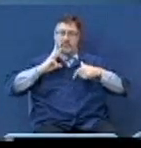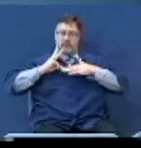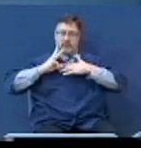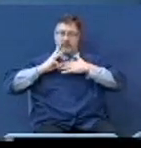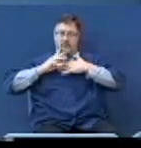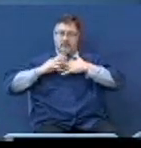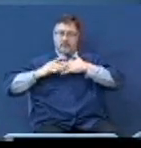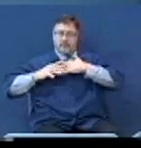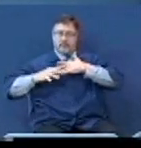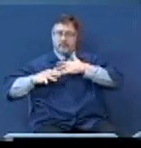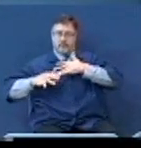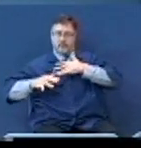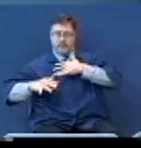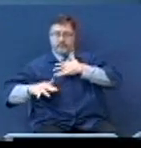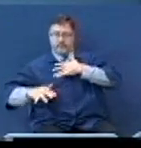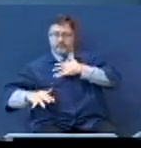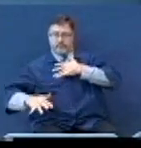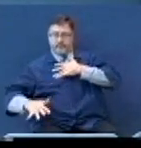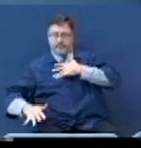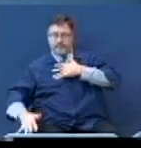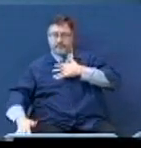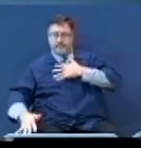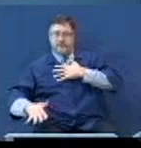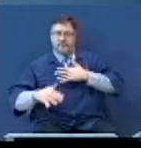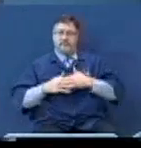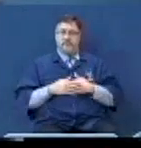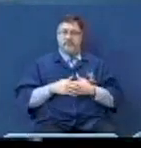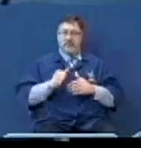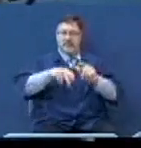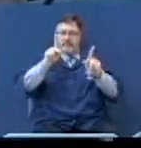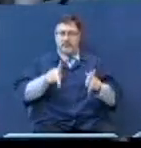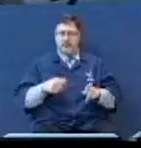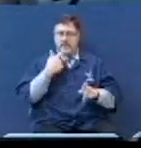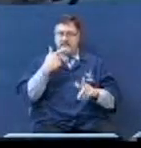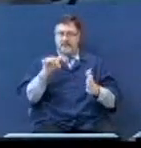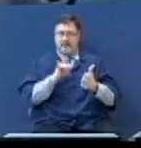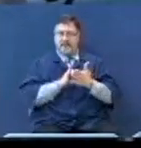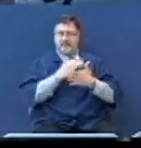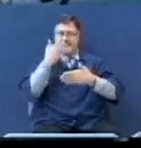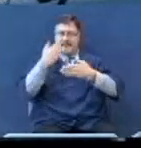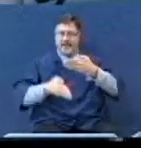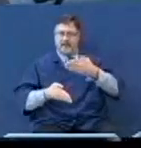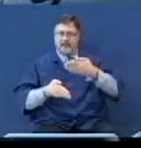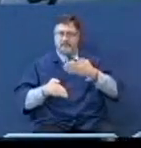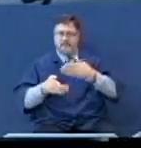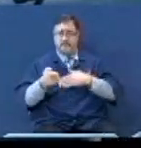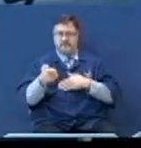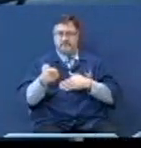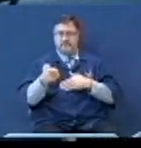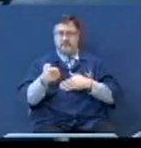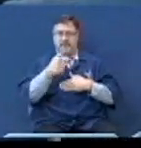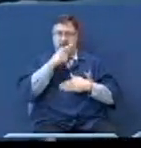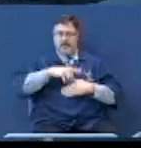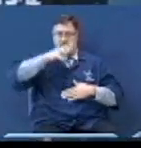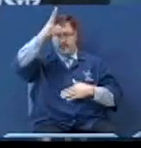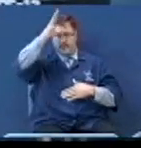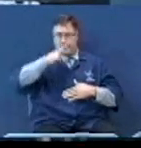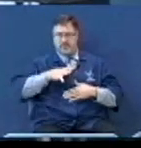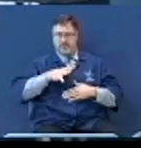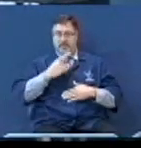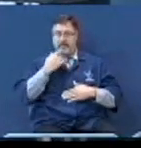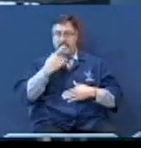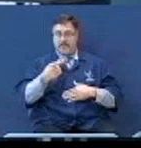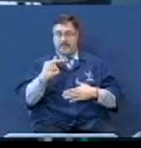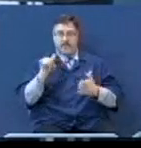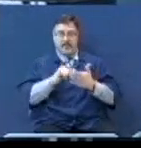went water and blood and everybody said that's the end ladies and gentlemen I don't I want